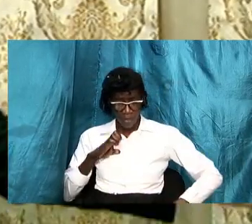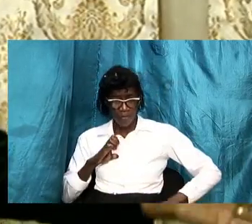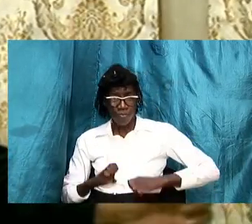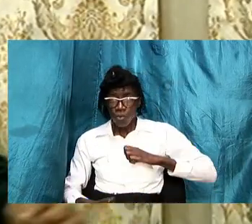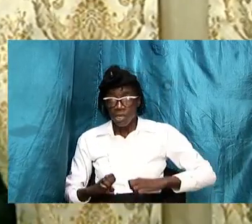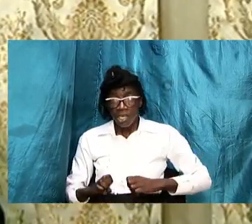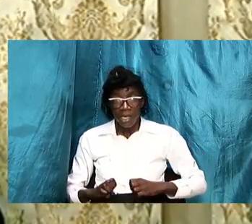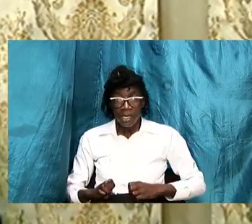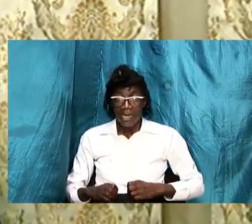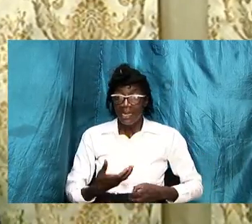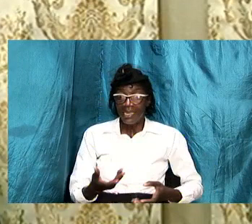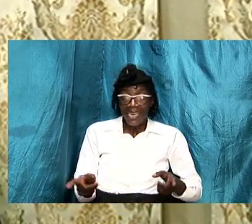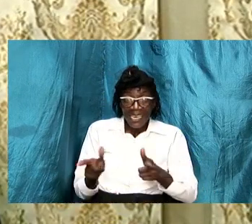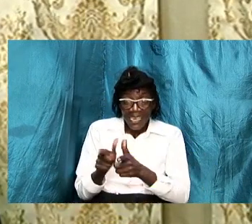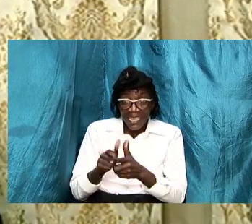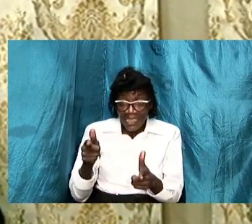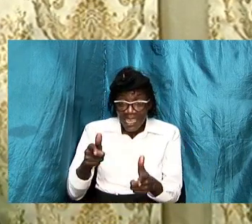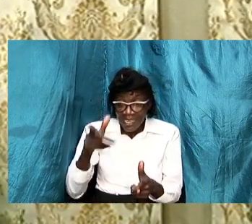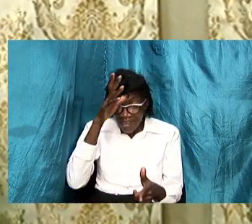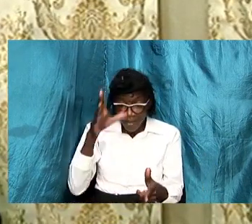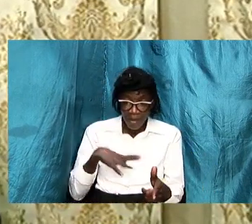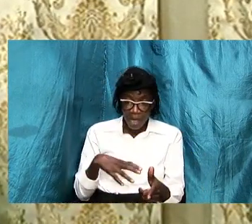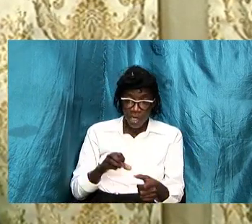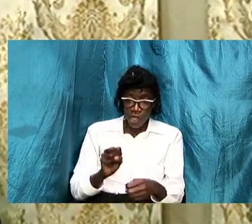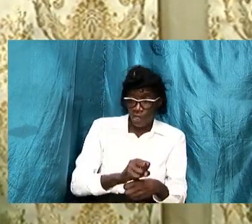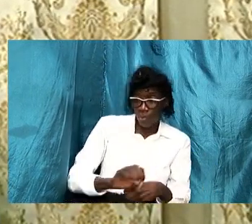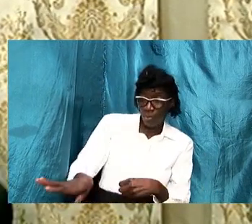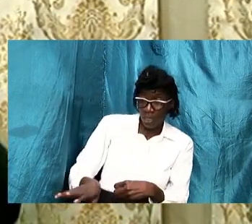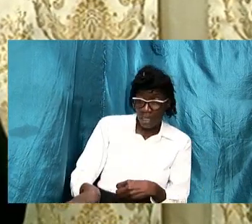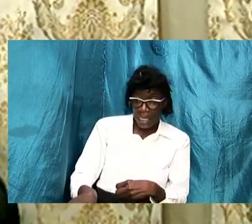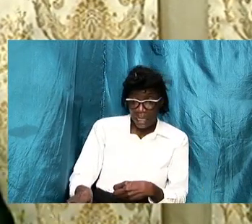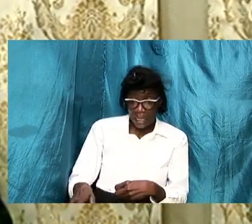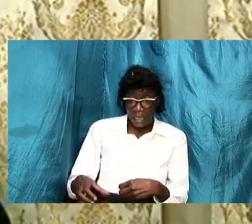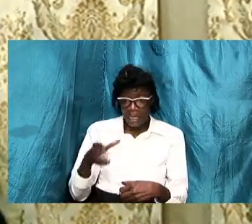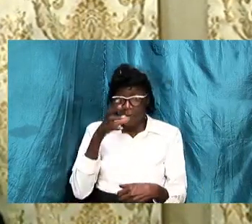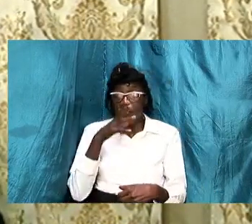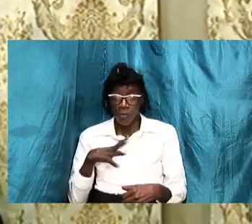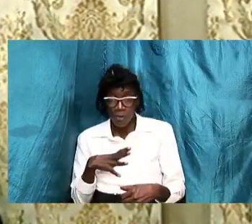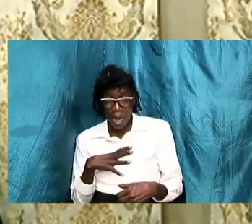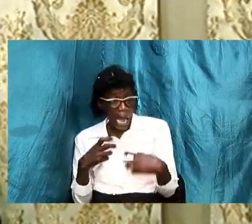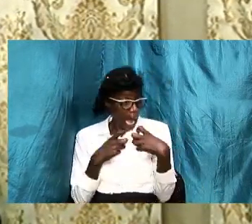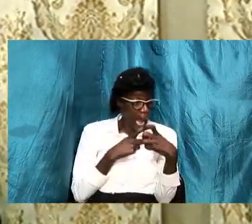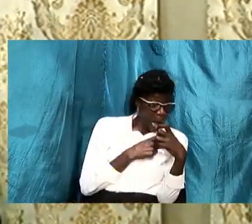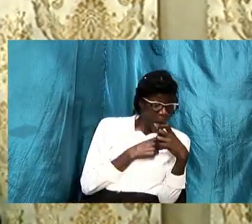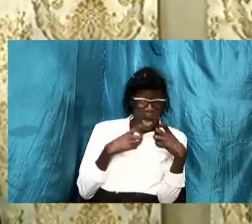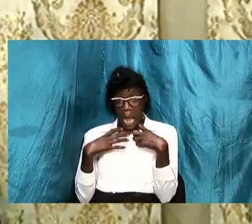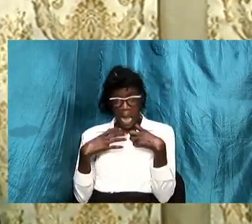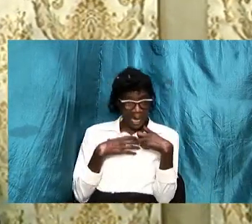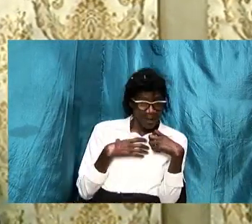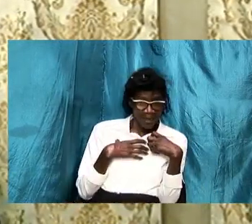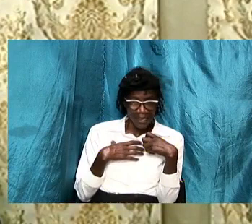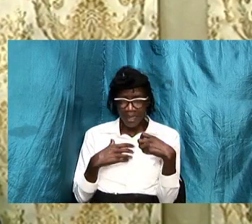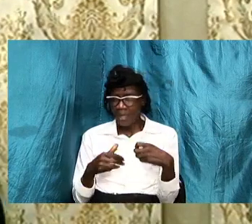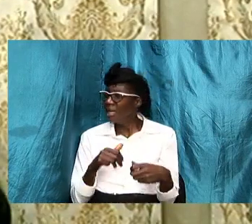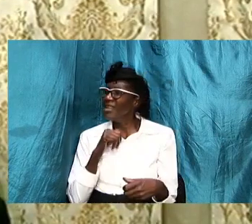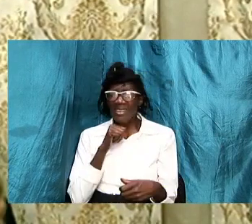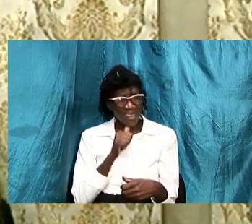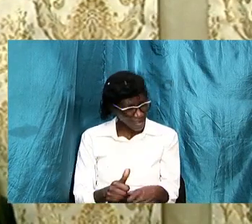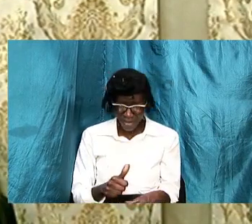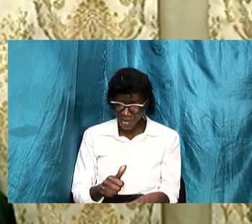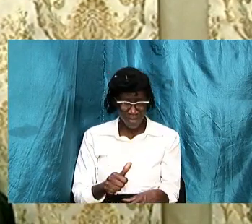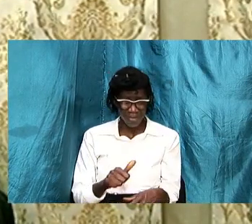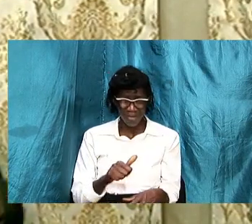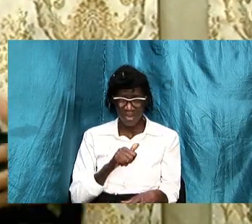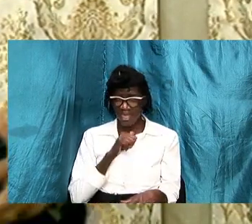man would box aside she scream and run away from she's not stupid that's